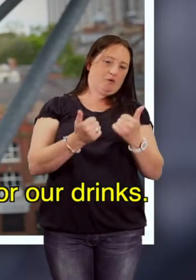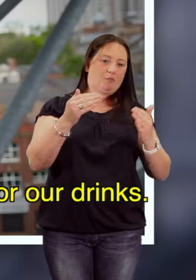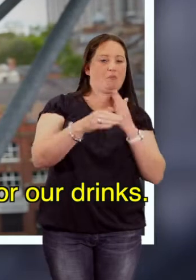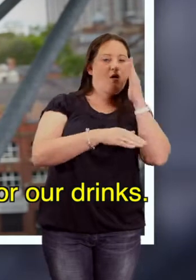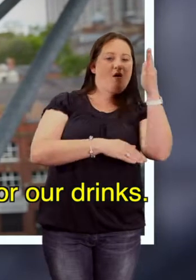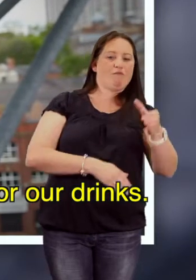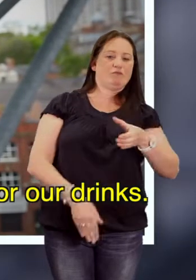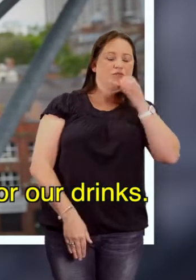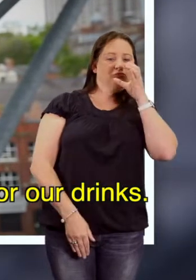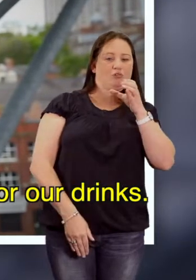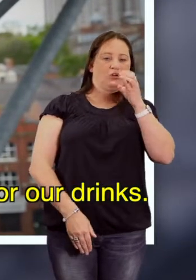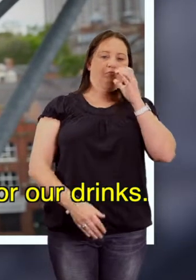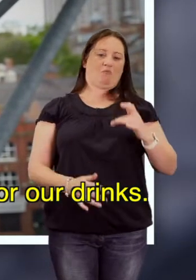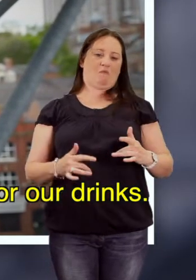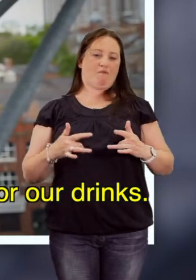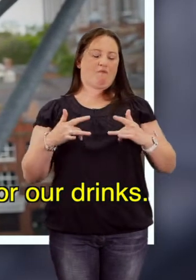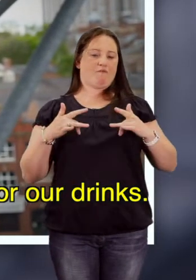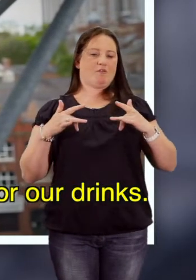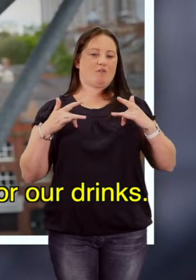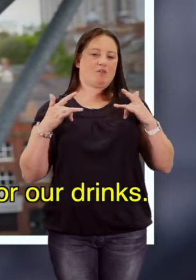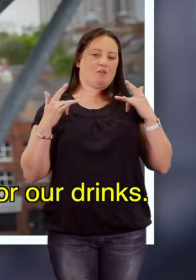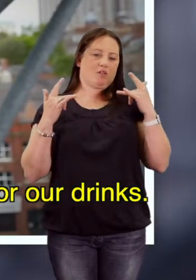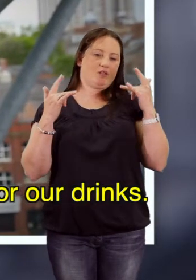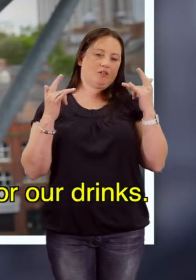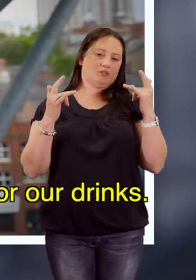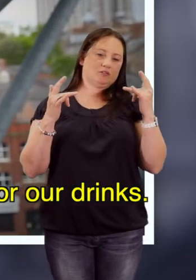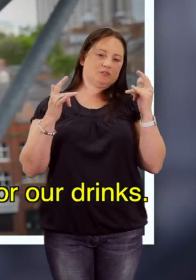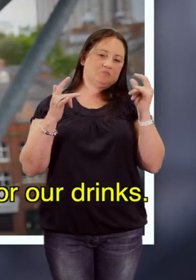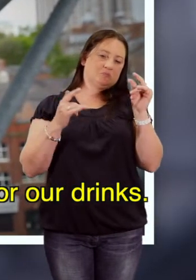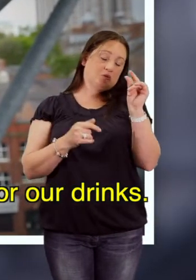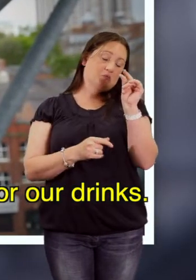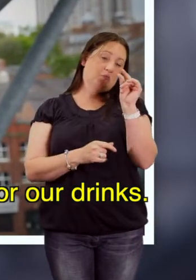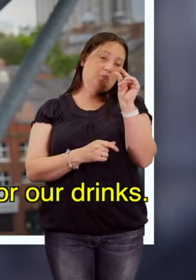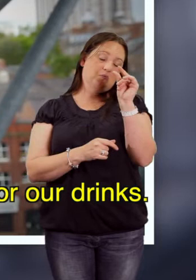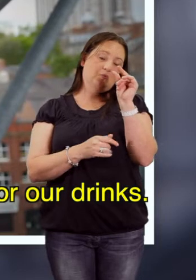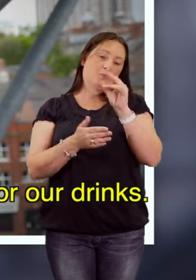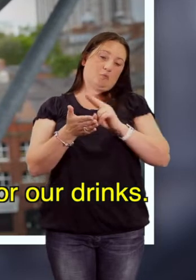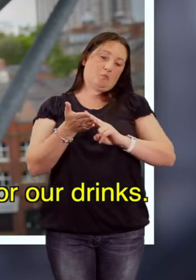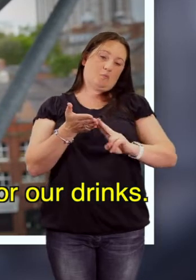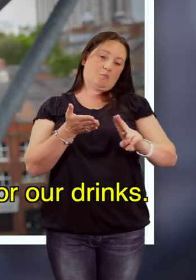As we head for our drinks I feel a little